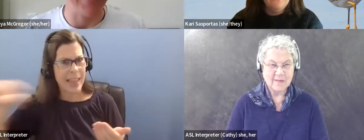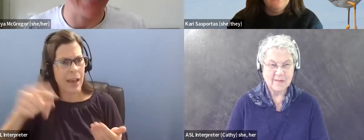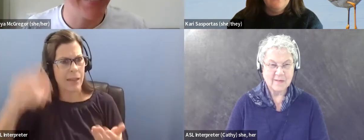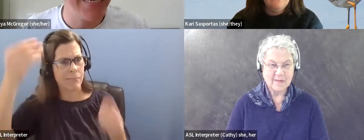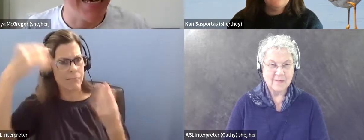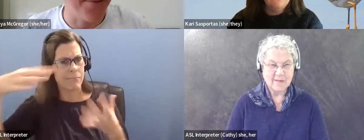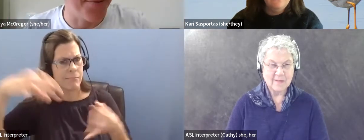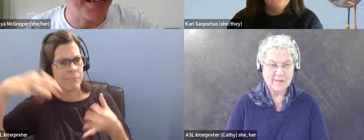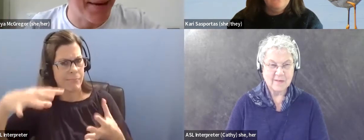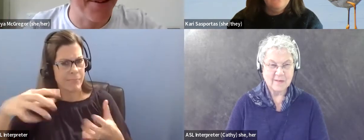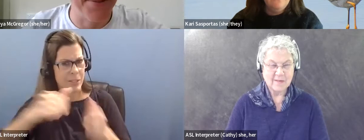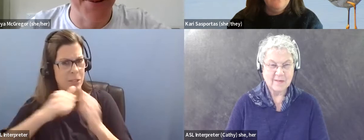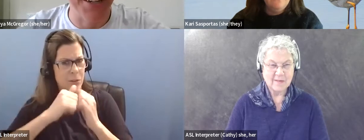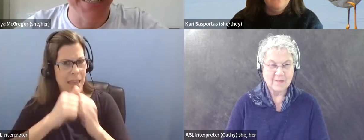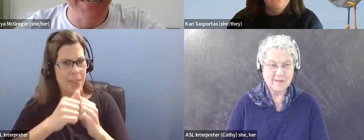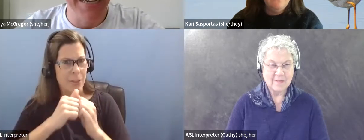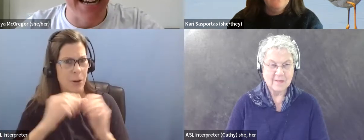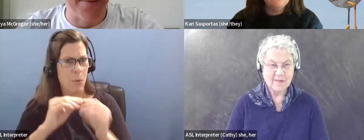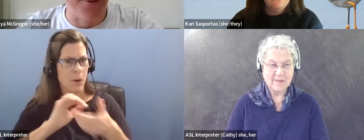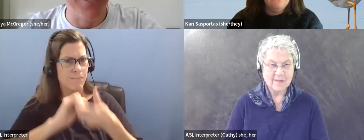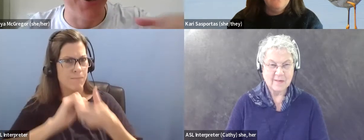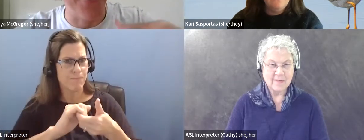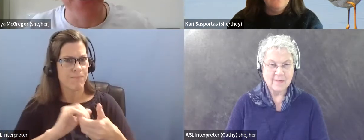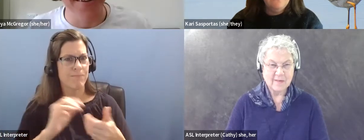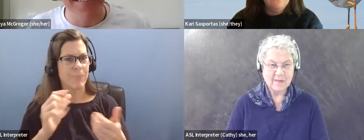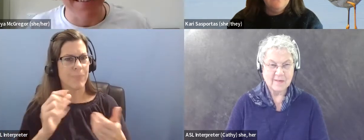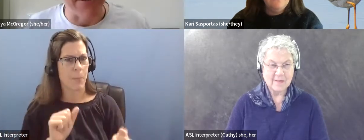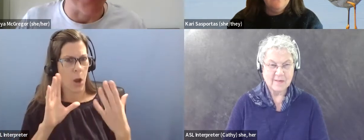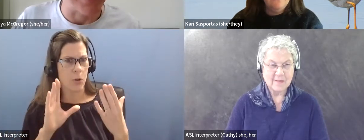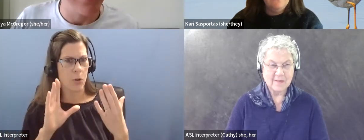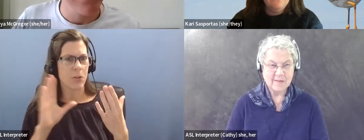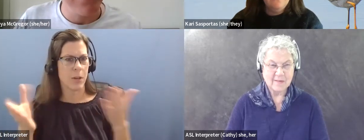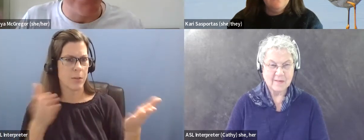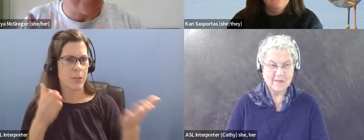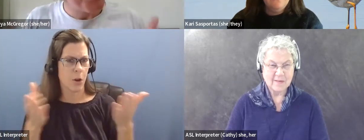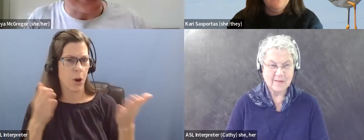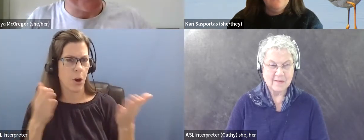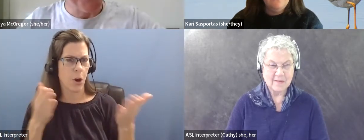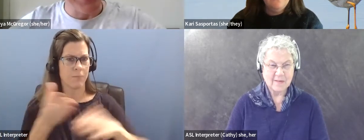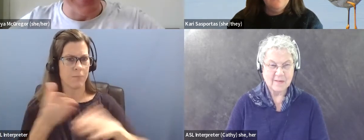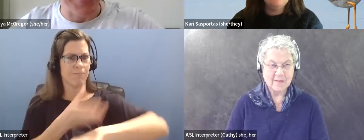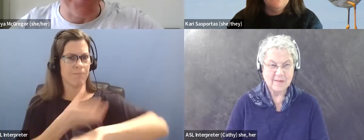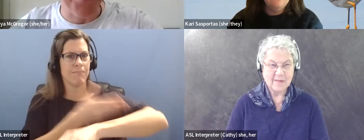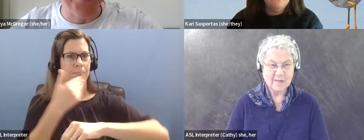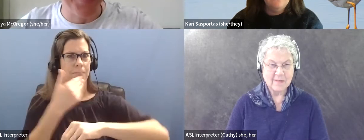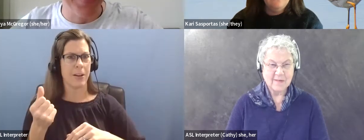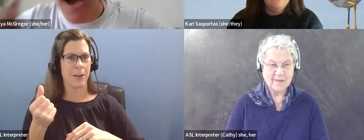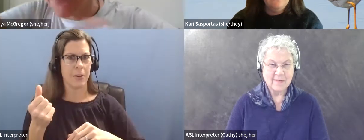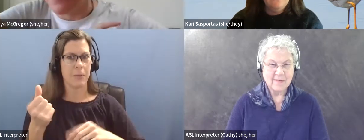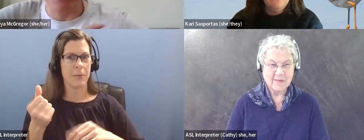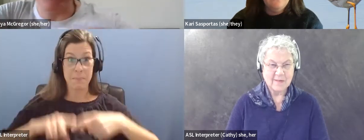to do together in a more collaborative approach, um, will serve everybody better. Um,